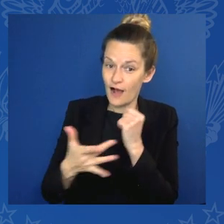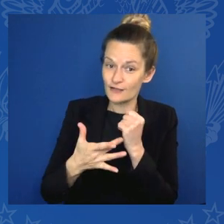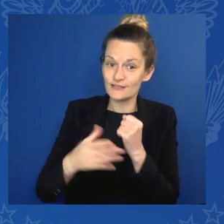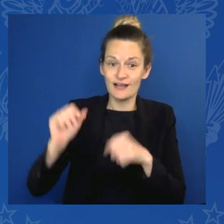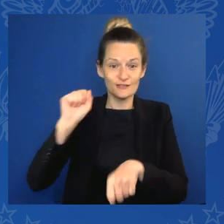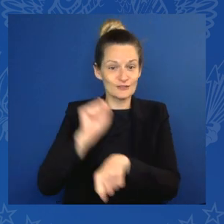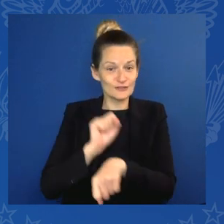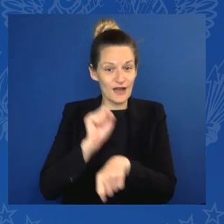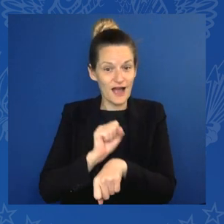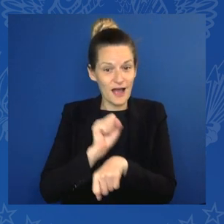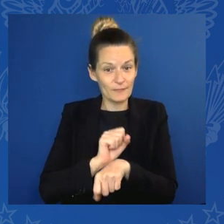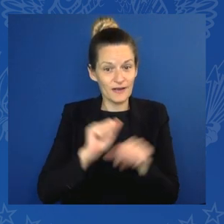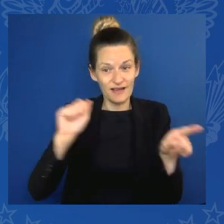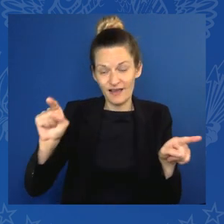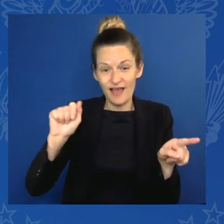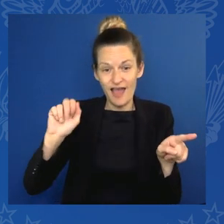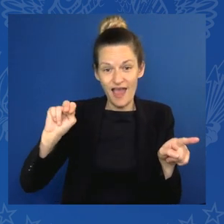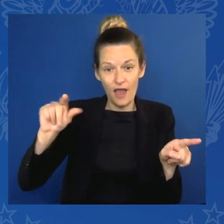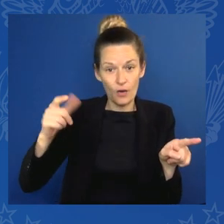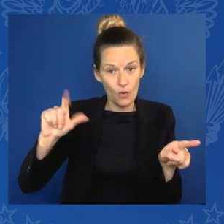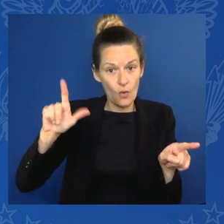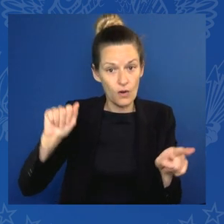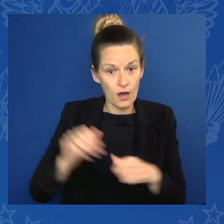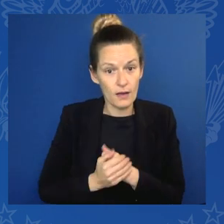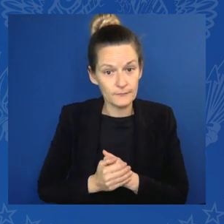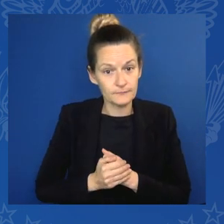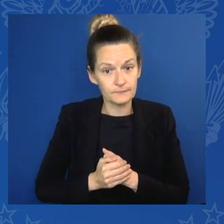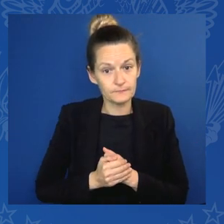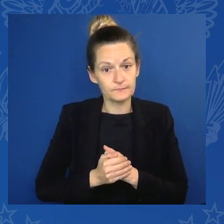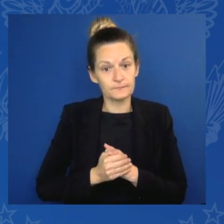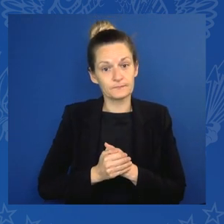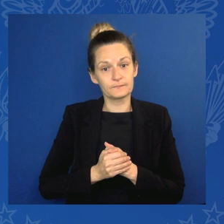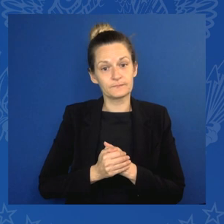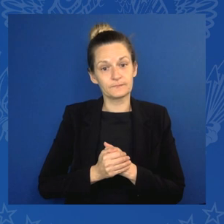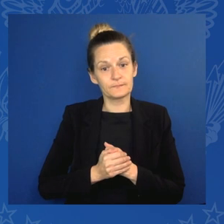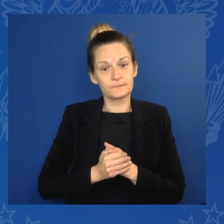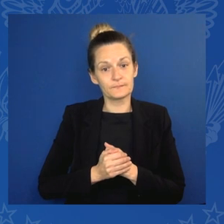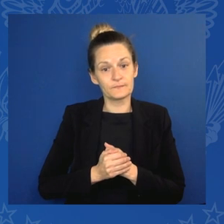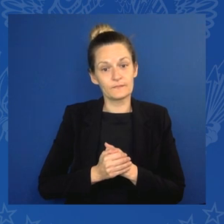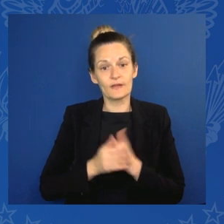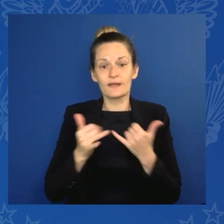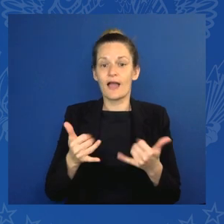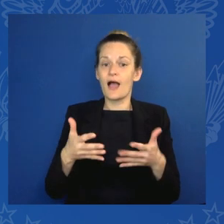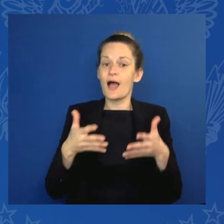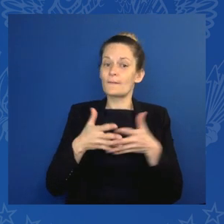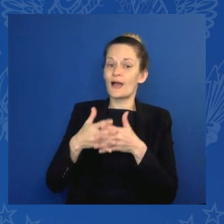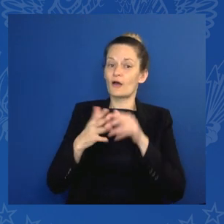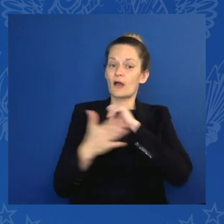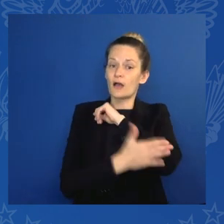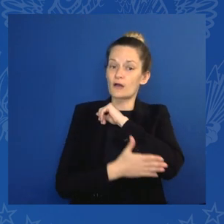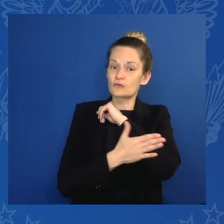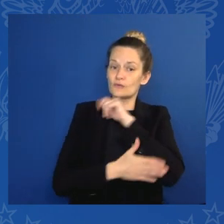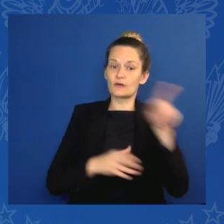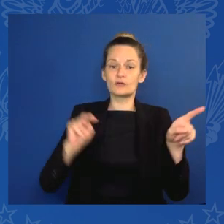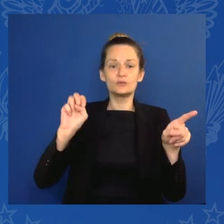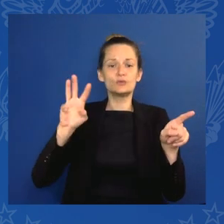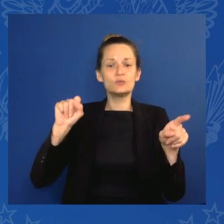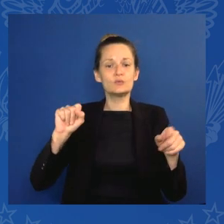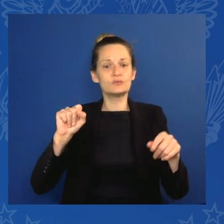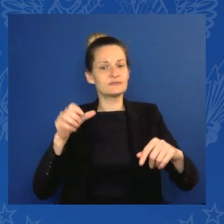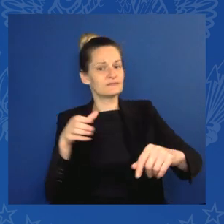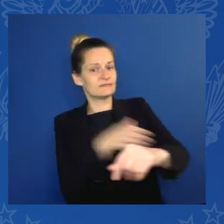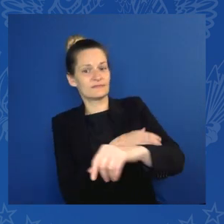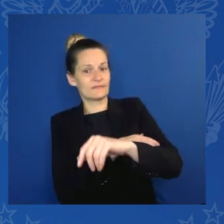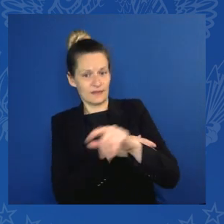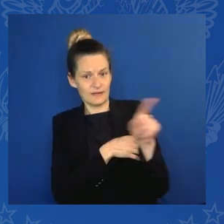the American company, New Scale Power, will build the first of its kind small modular reactor plant. This will help bring